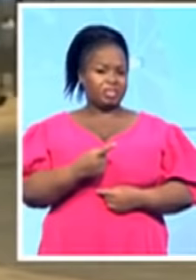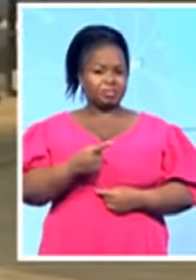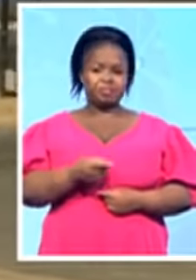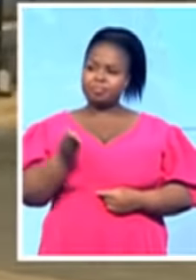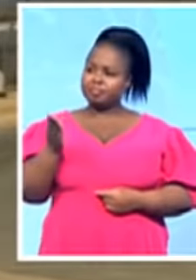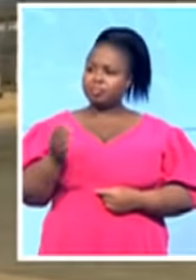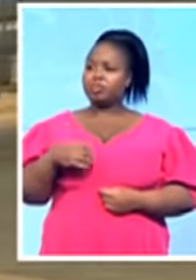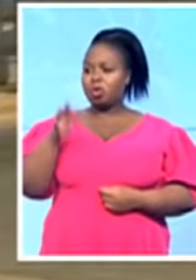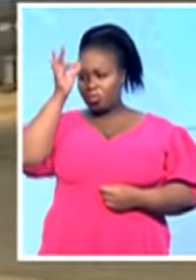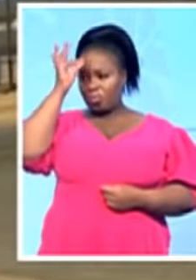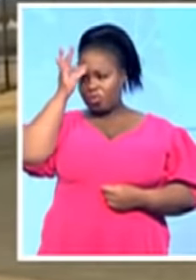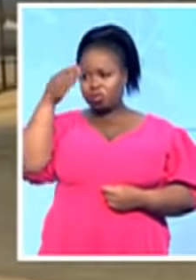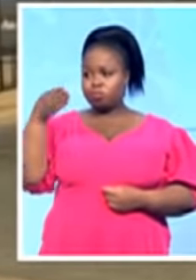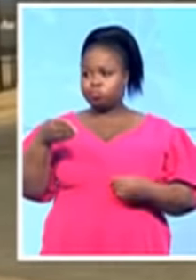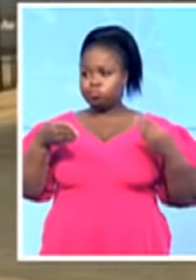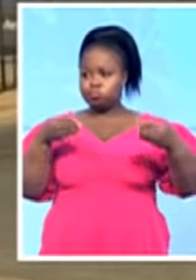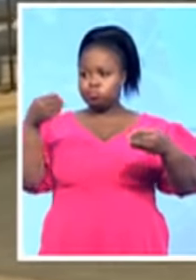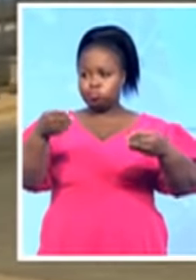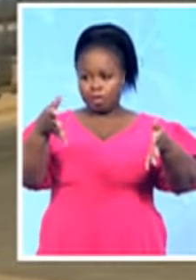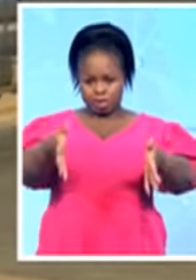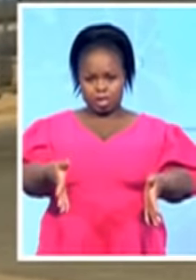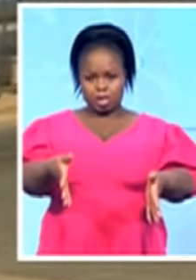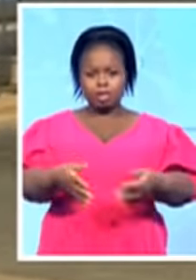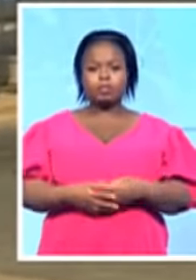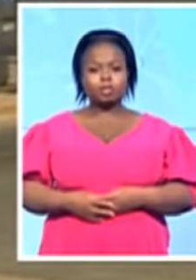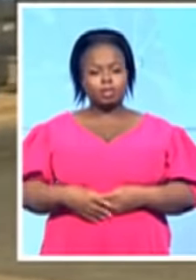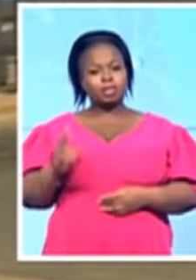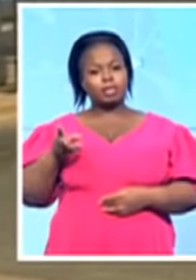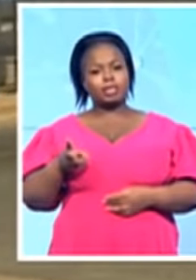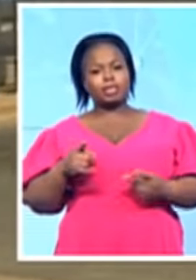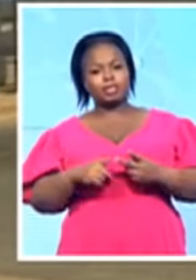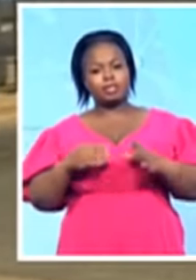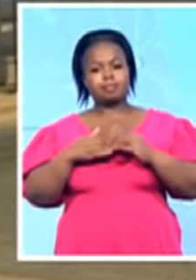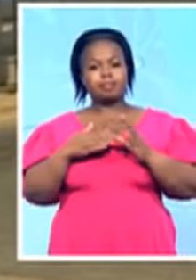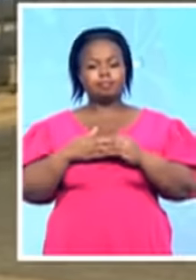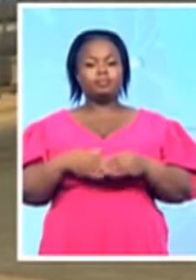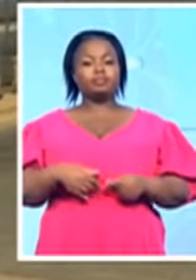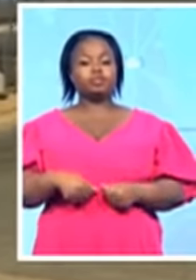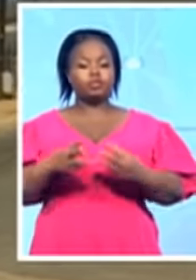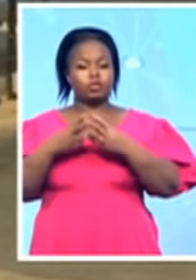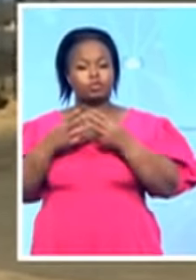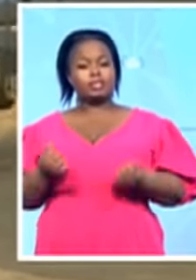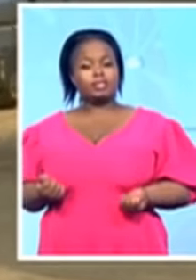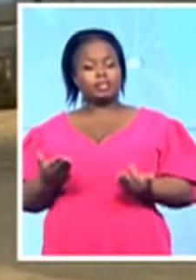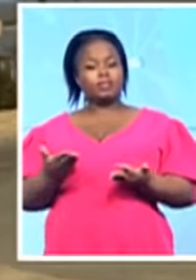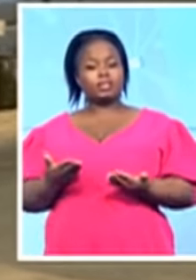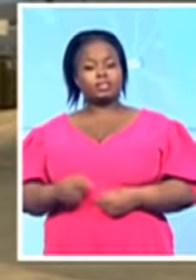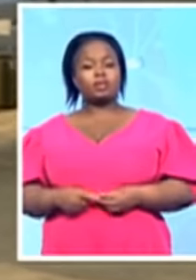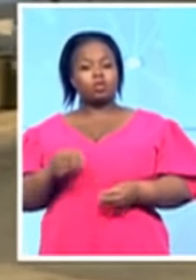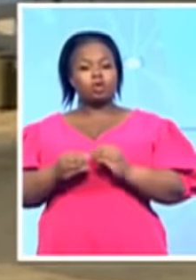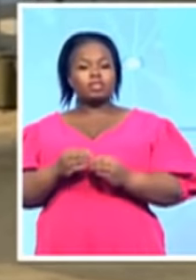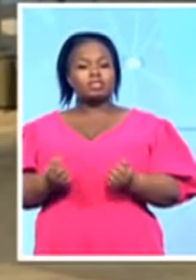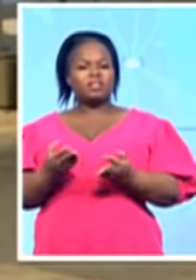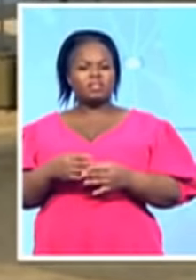police officials as well as the members of correctional services emergency response